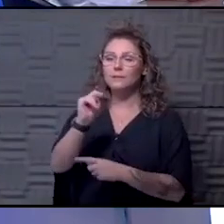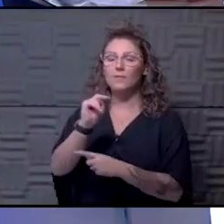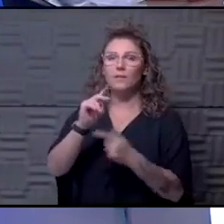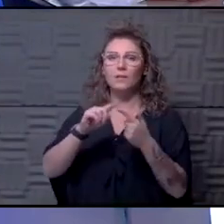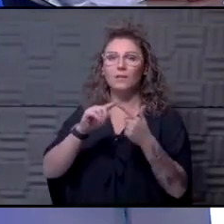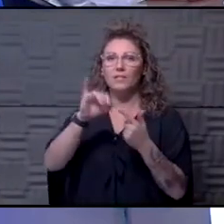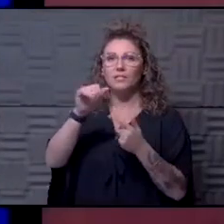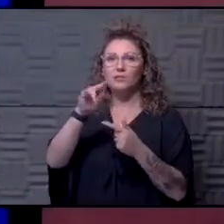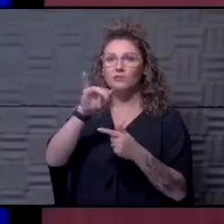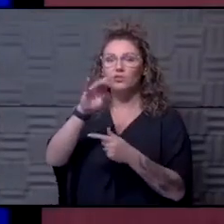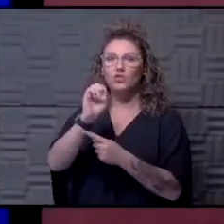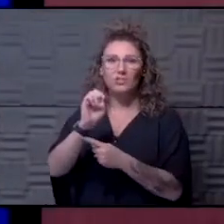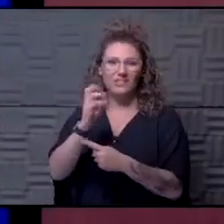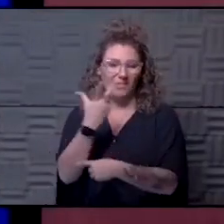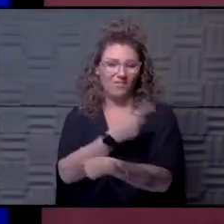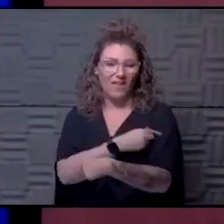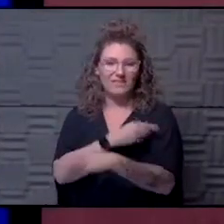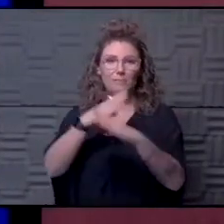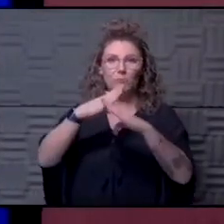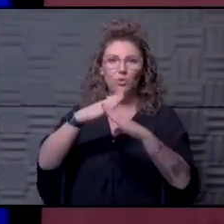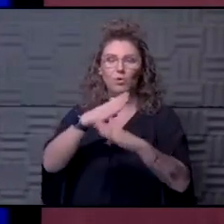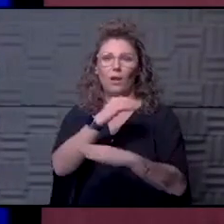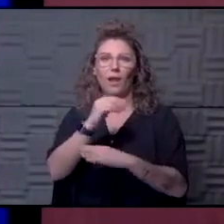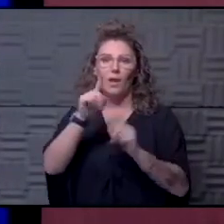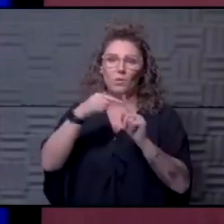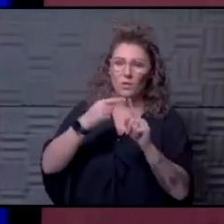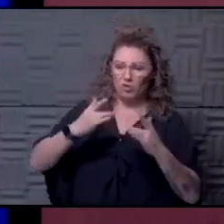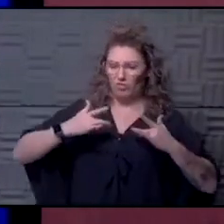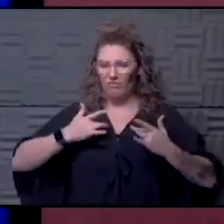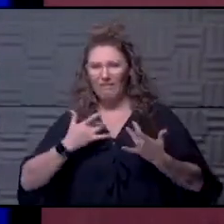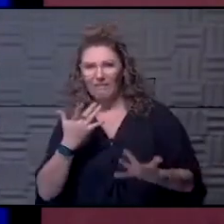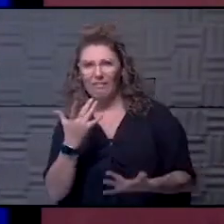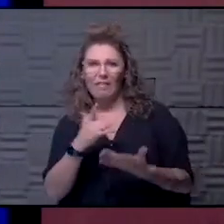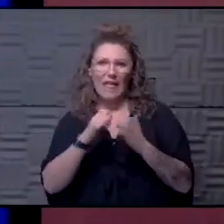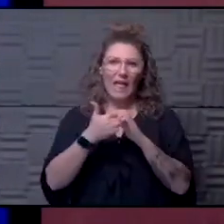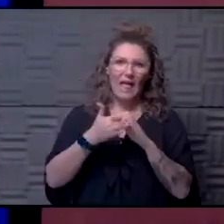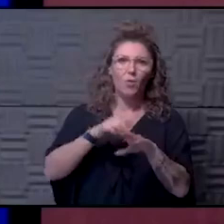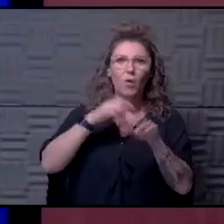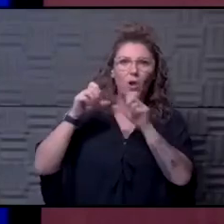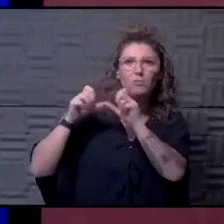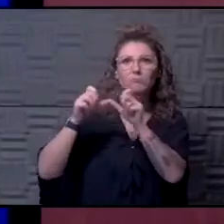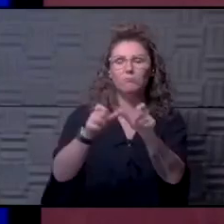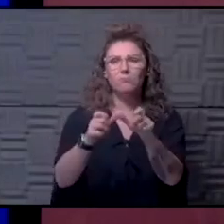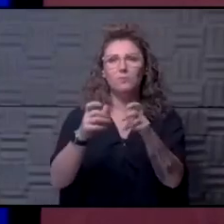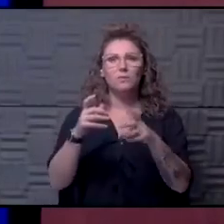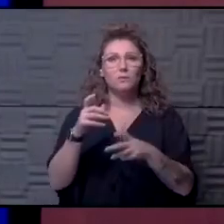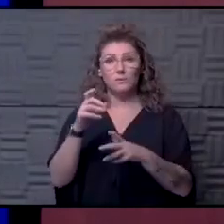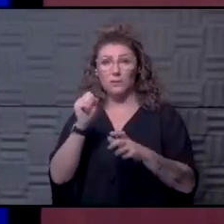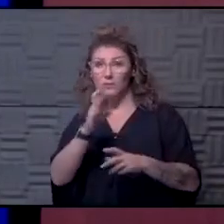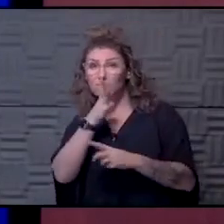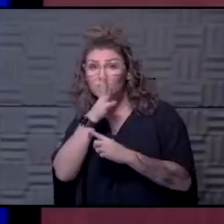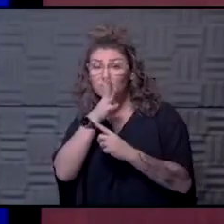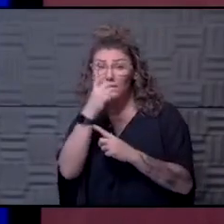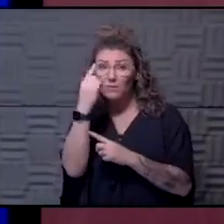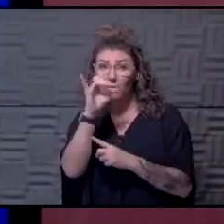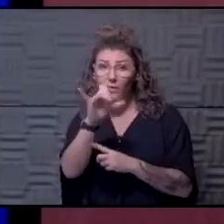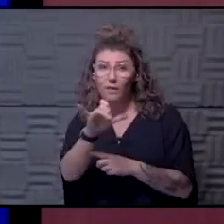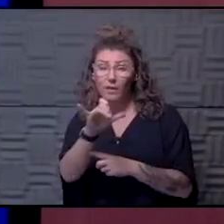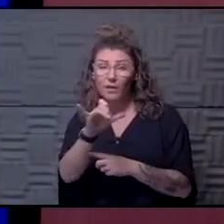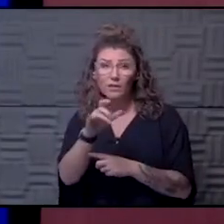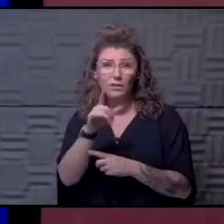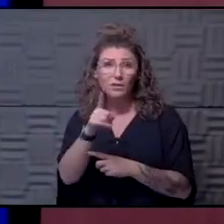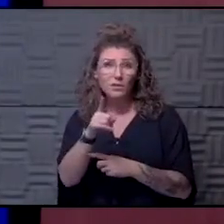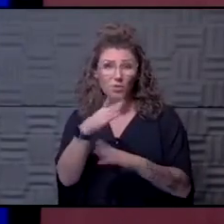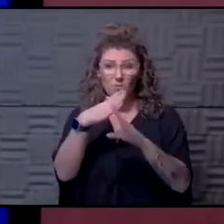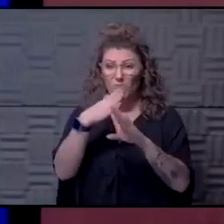the vaccine immunity and when you feel it, how long it lasts. So, could you speak to that? Is it,